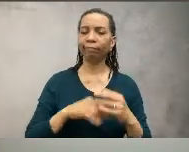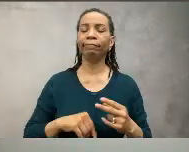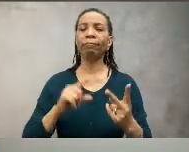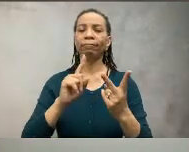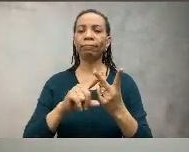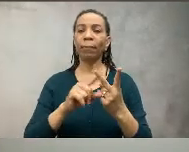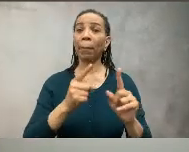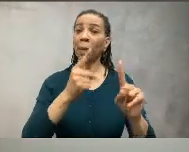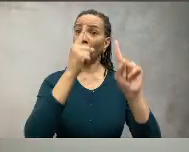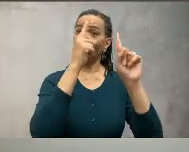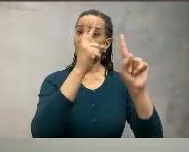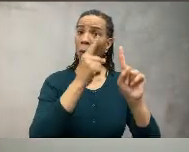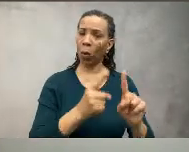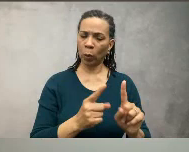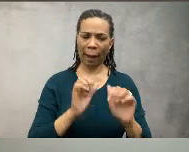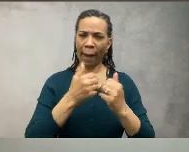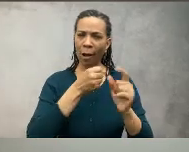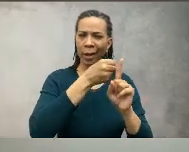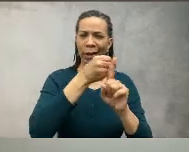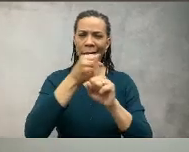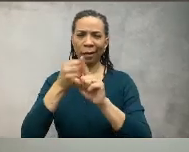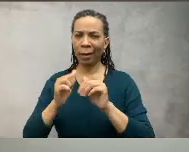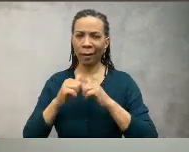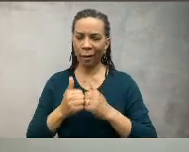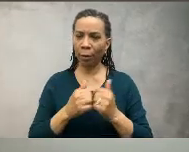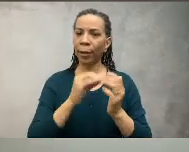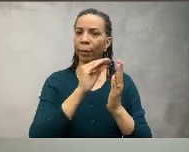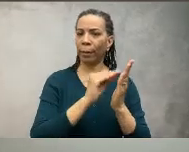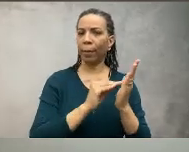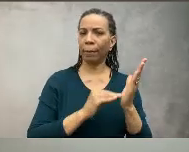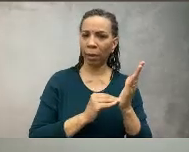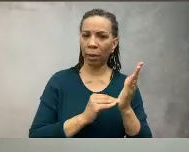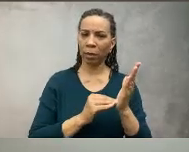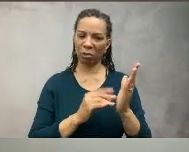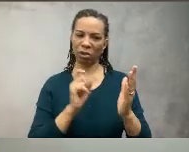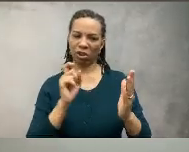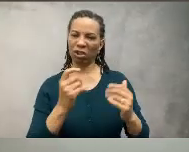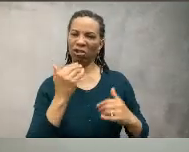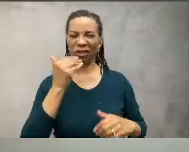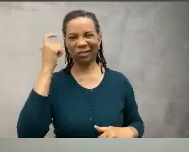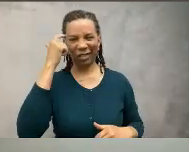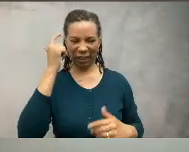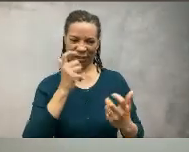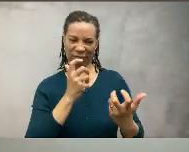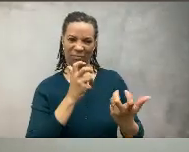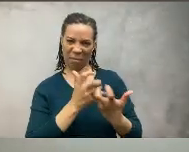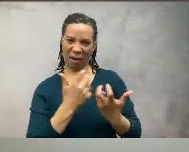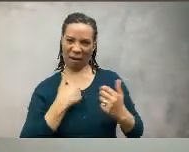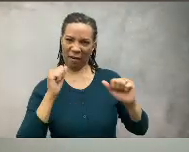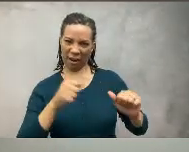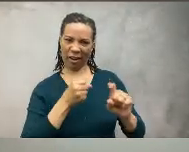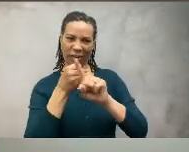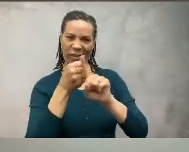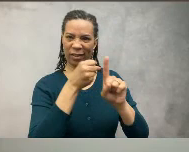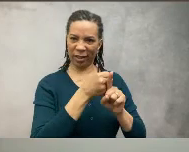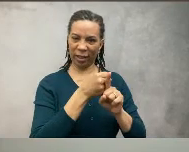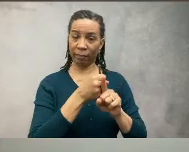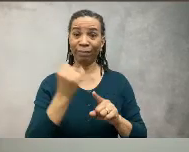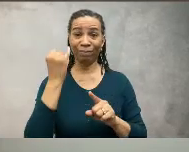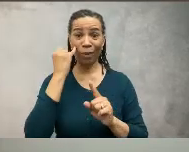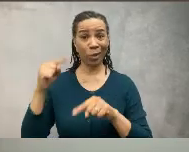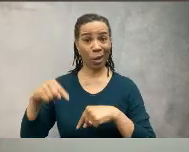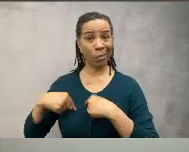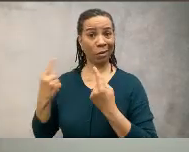walking. The next step is lay out your goals and the specific steps it will take to meet them. These must be realistic and achievable.